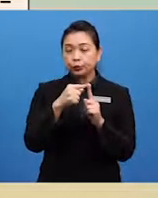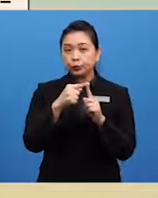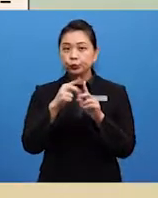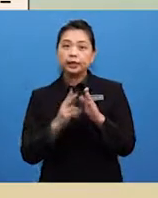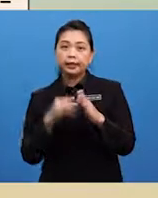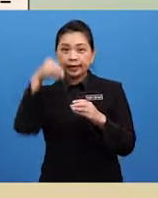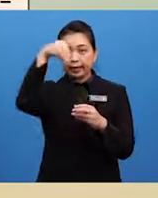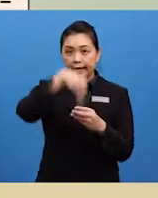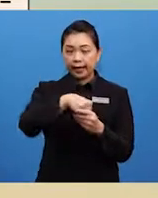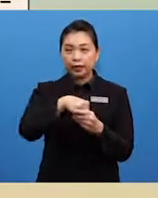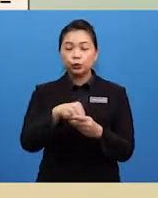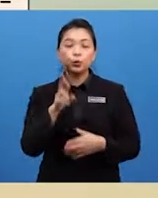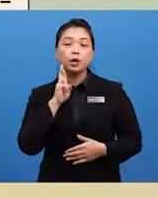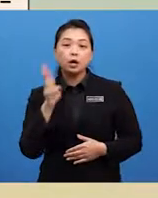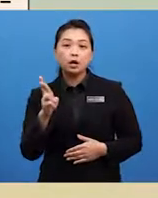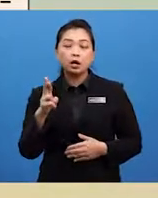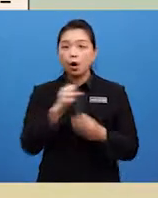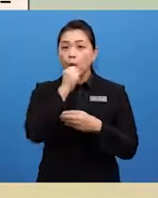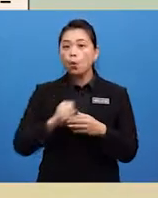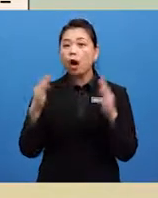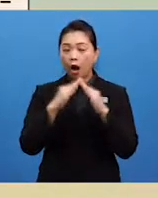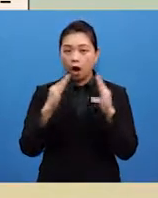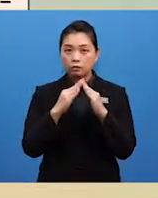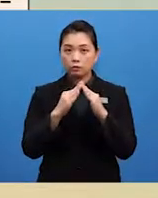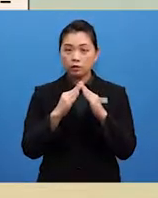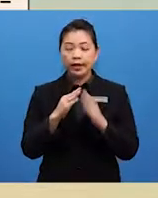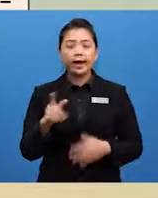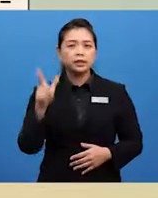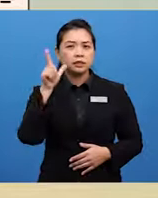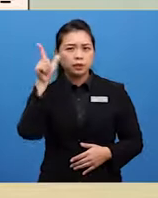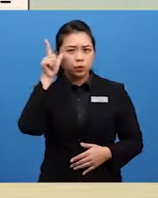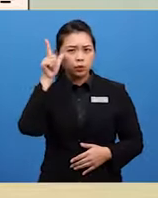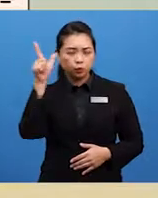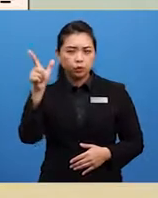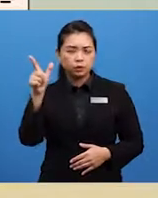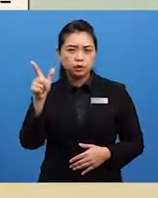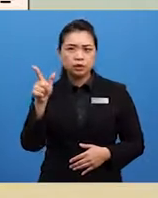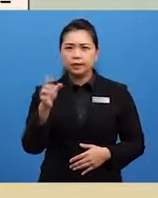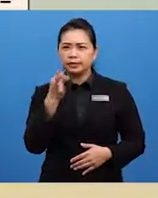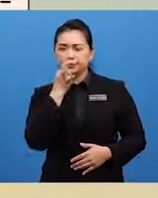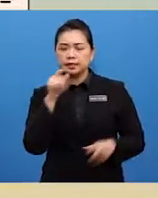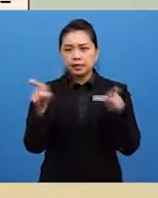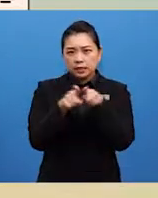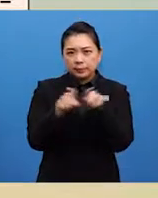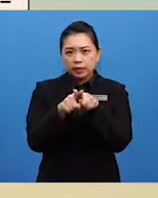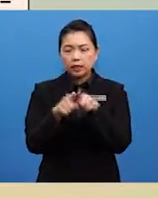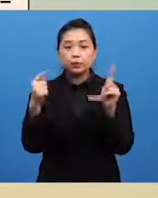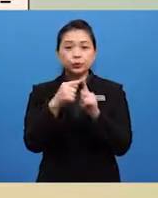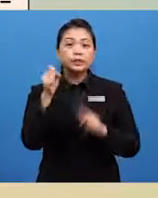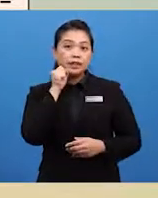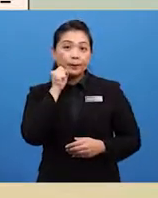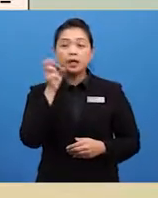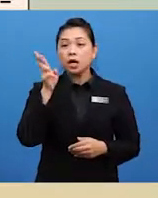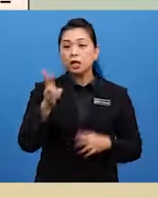old house for about a week or so, and it looked strangely similar to Sharpie, her cat.